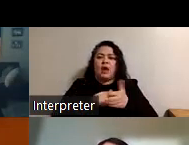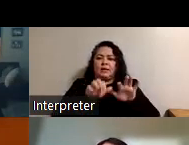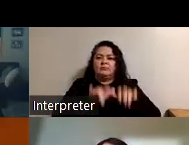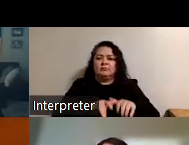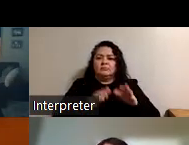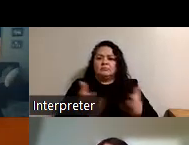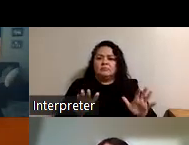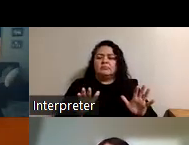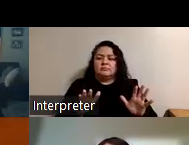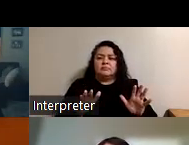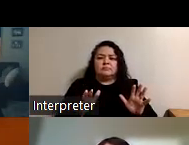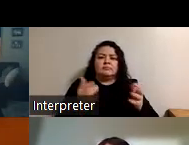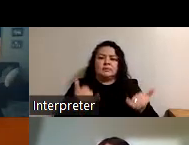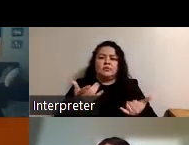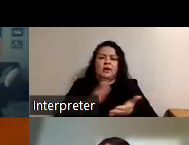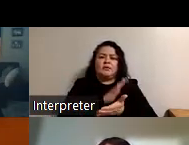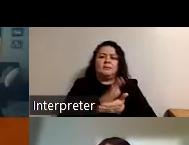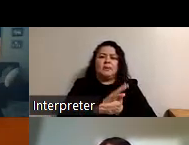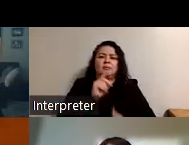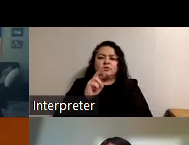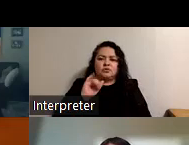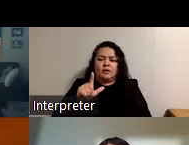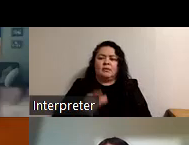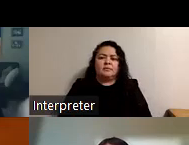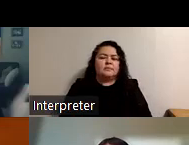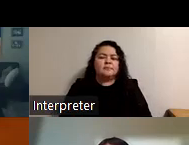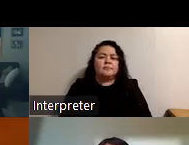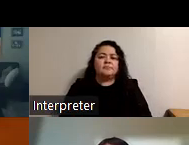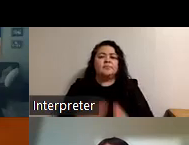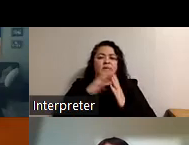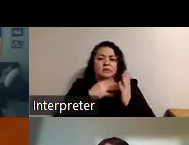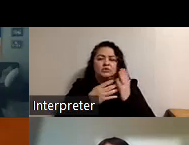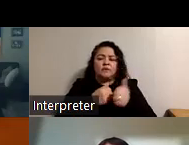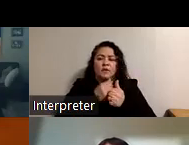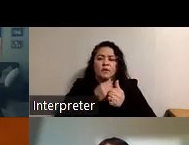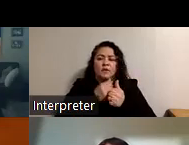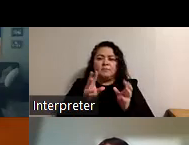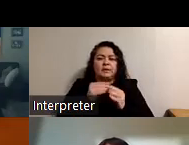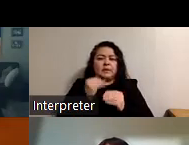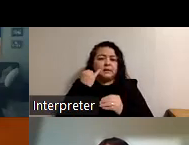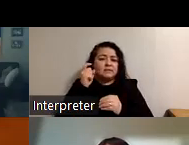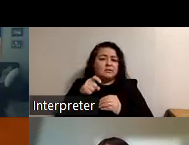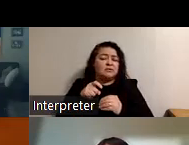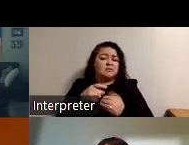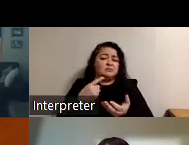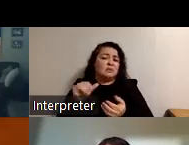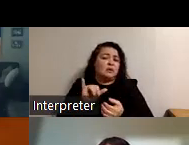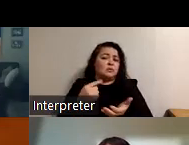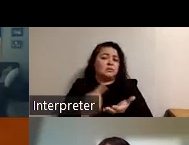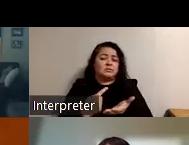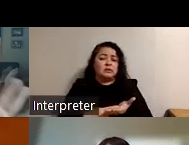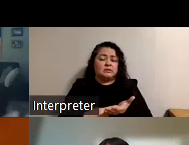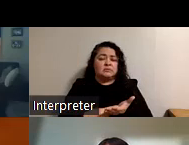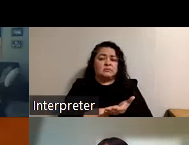there you now have a paper trail schedule a follow-up meeting if needed like we talked about um